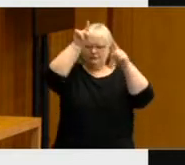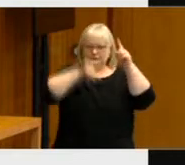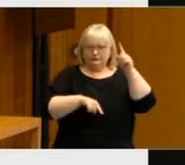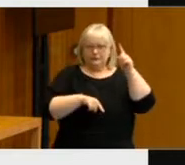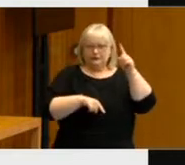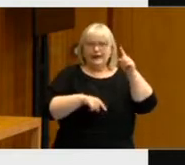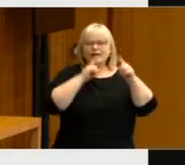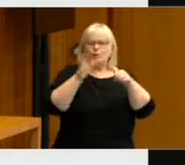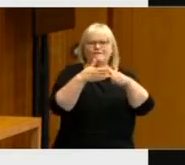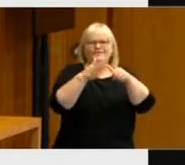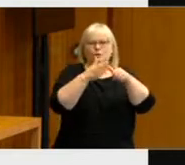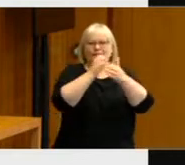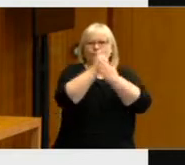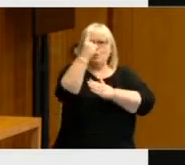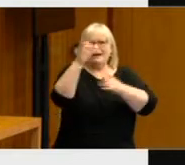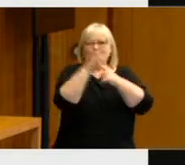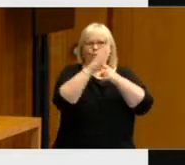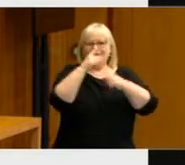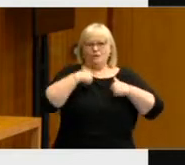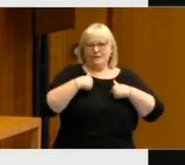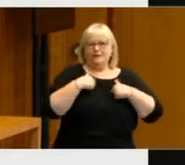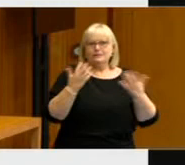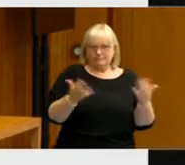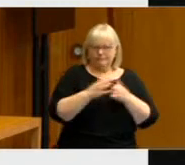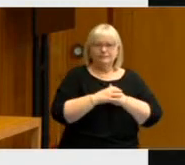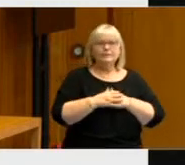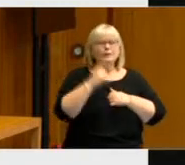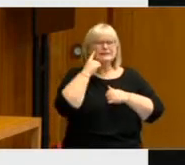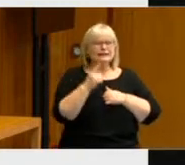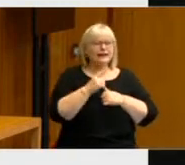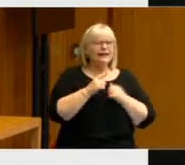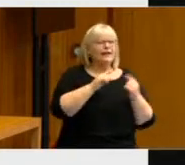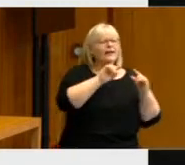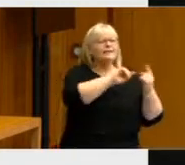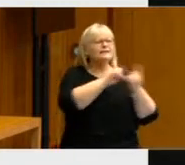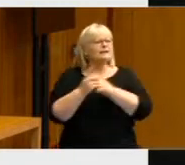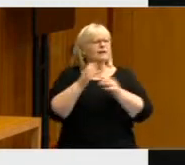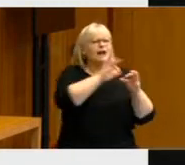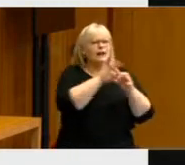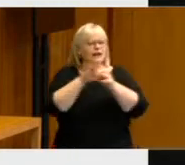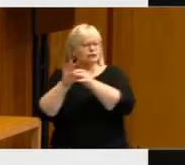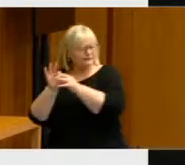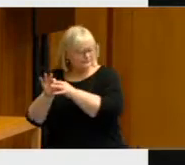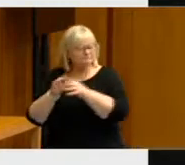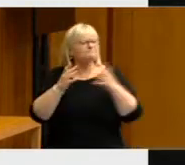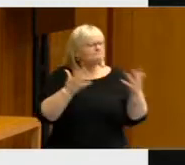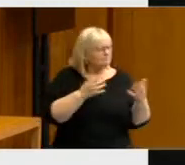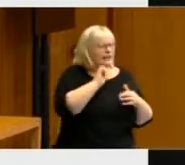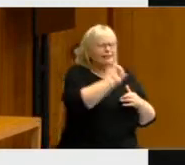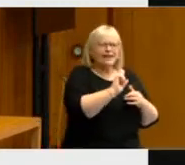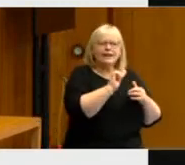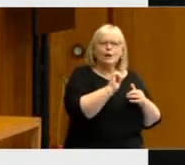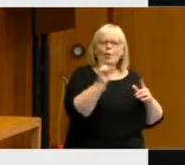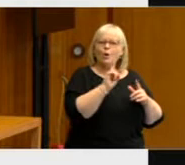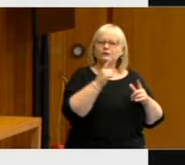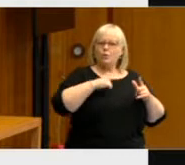most important. What we find consistently from election to election is that major issues that determine how people